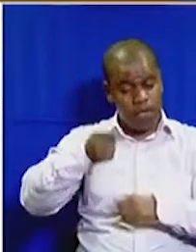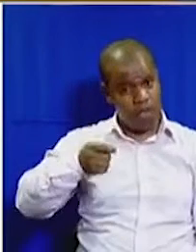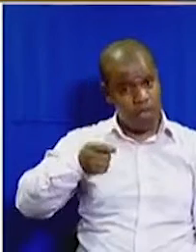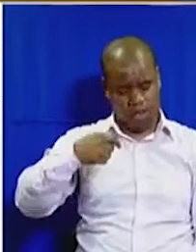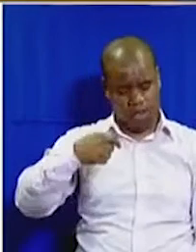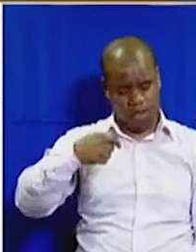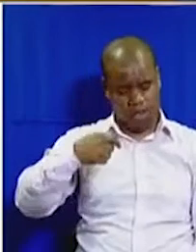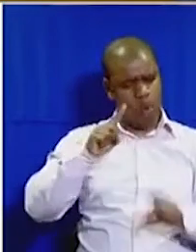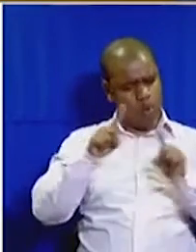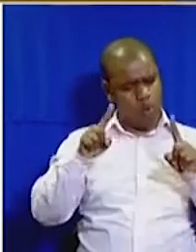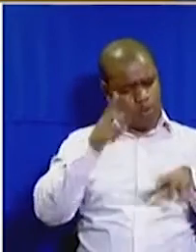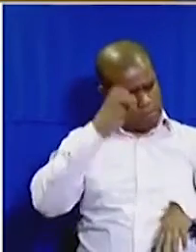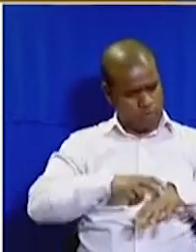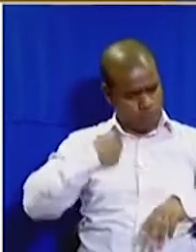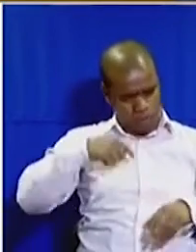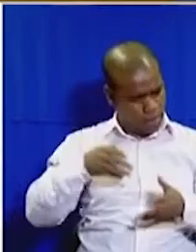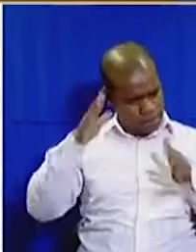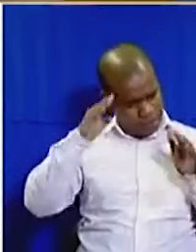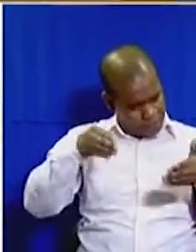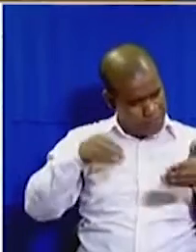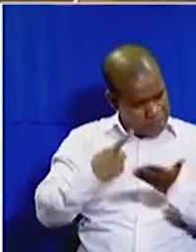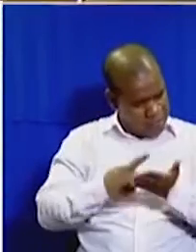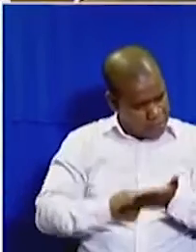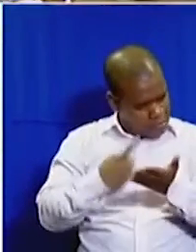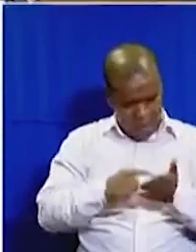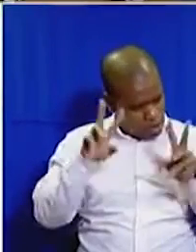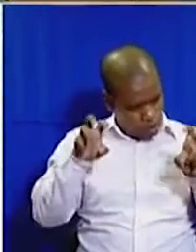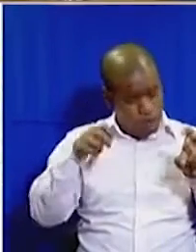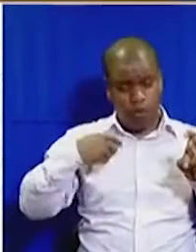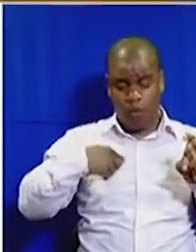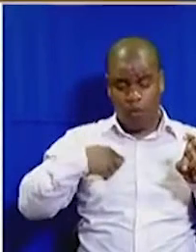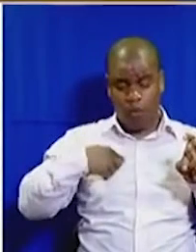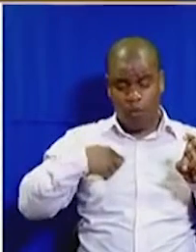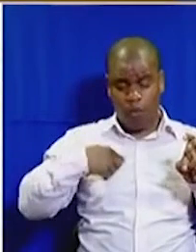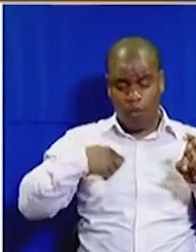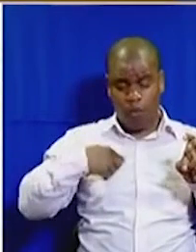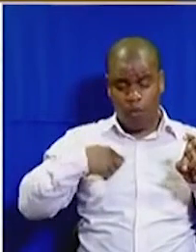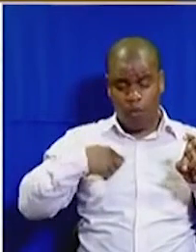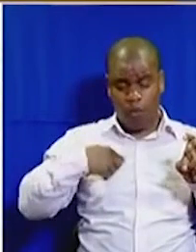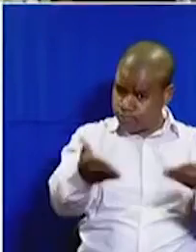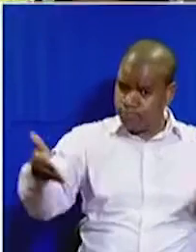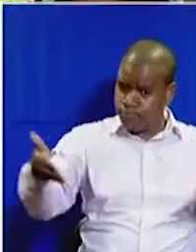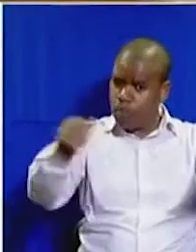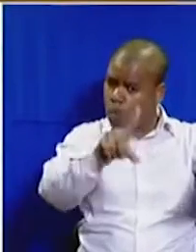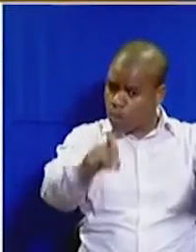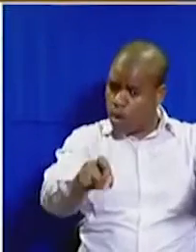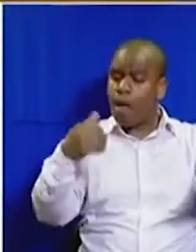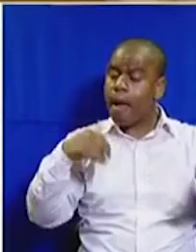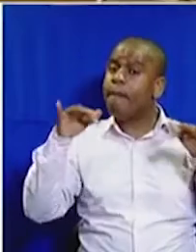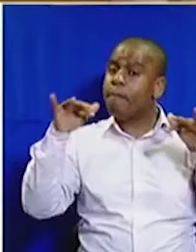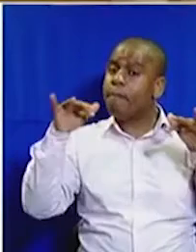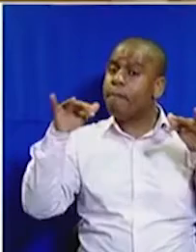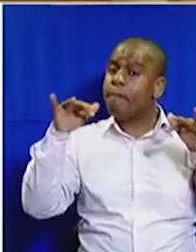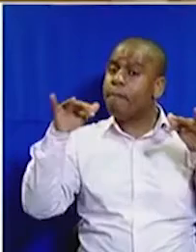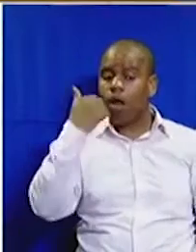to discuss this matter. I think just put the matter, put the question to the House, whether people want you